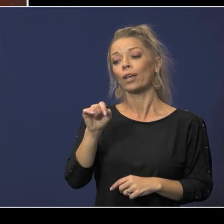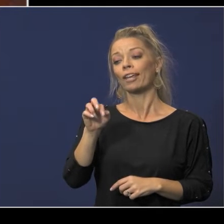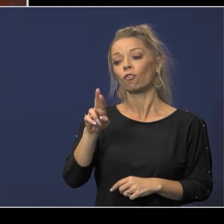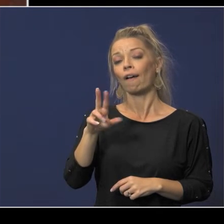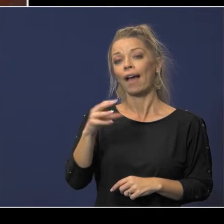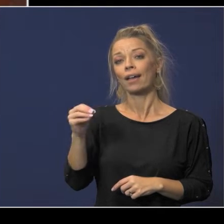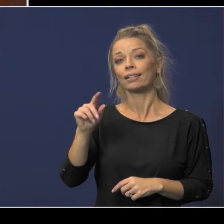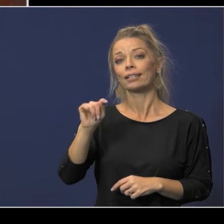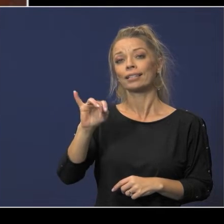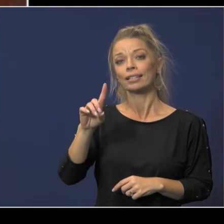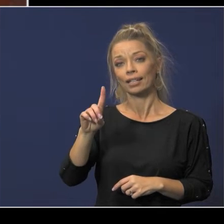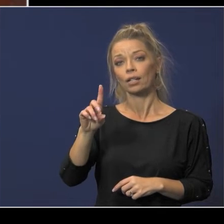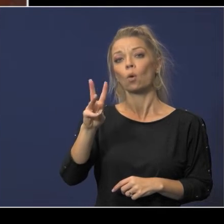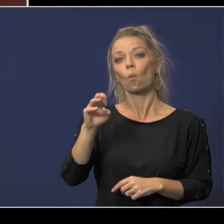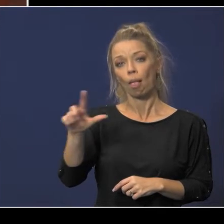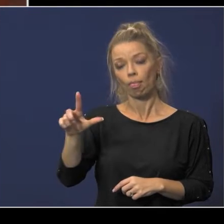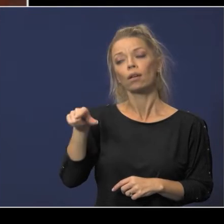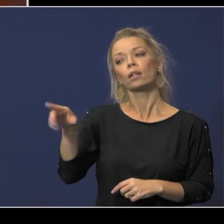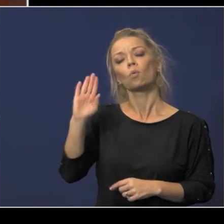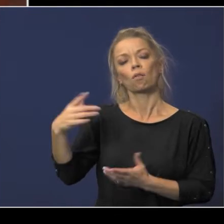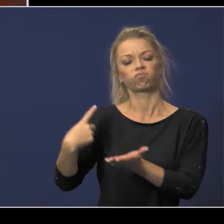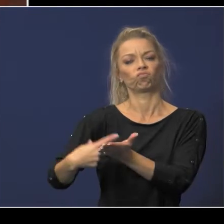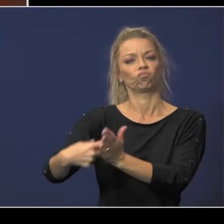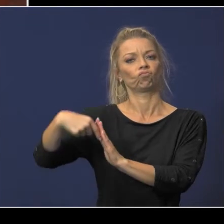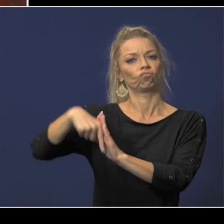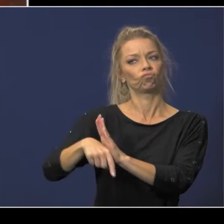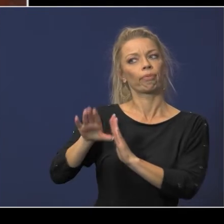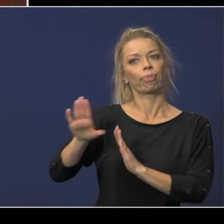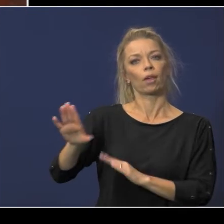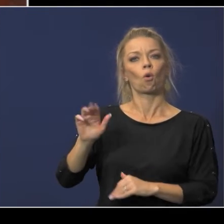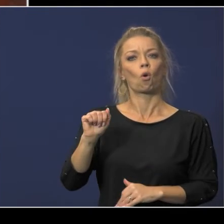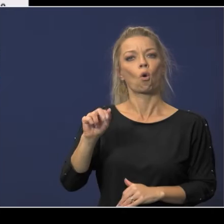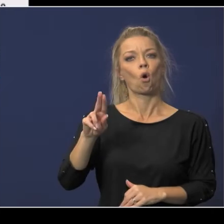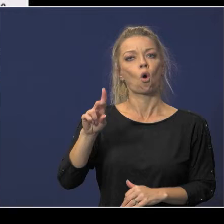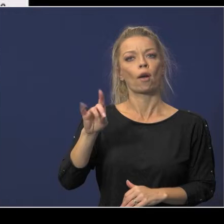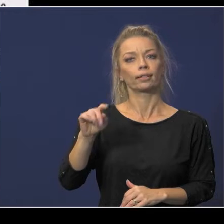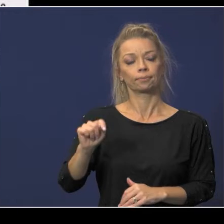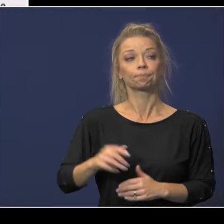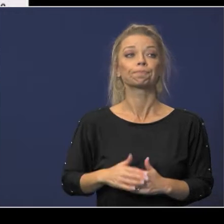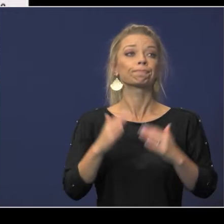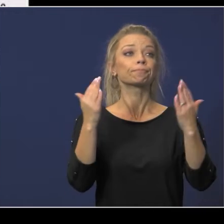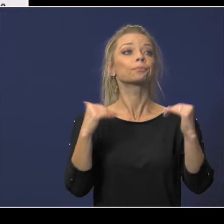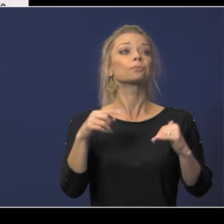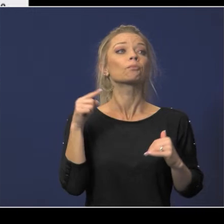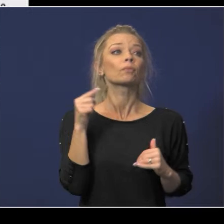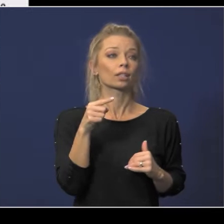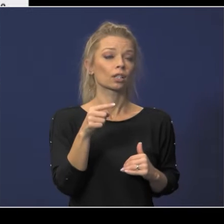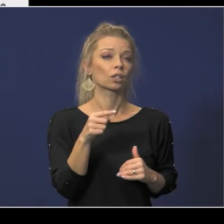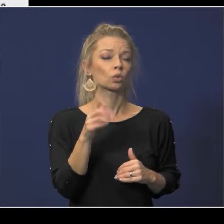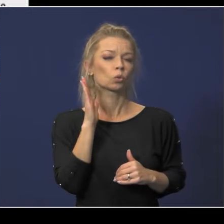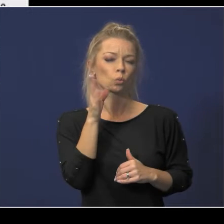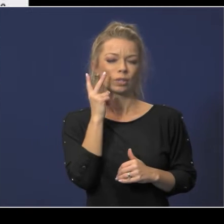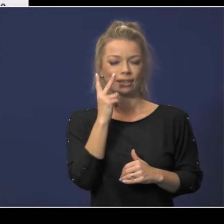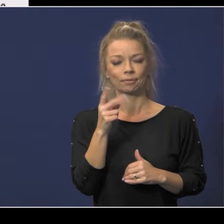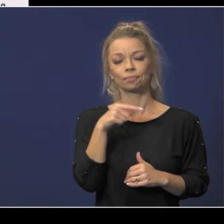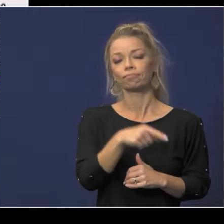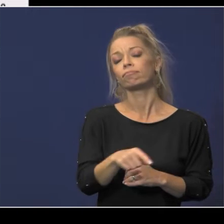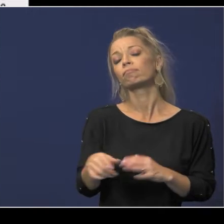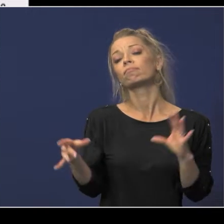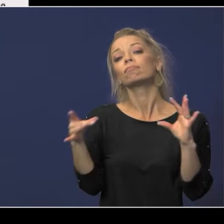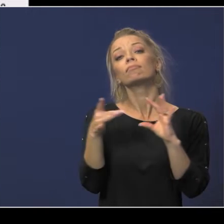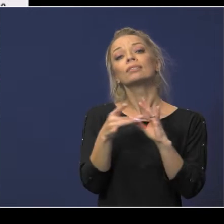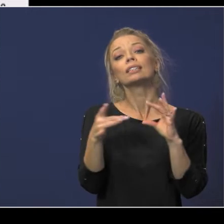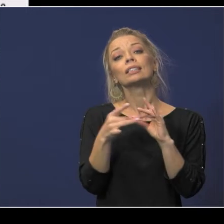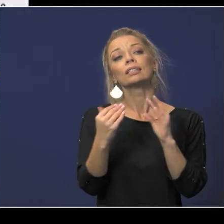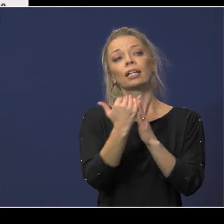actual audit that was done by them so next is the state as you will see here is the statement of